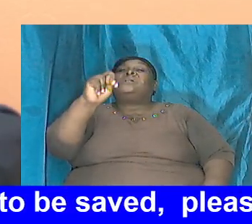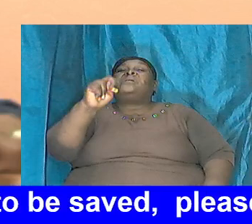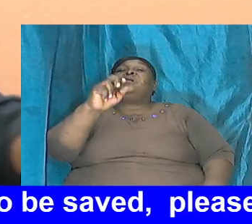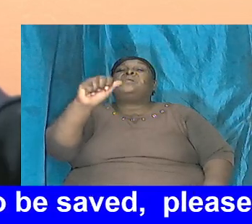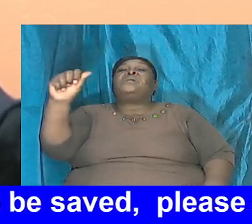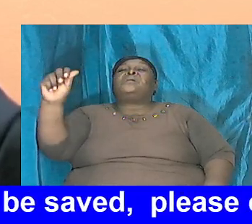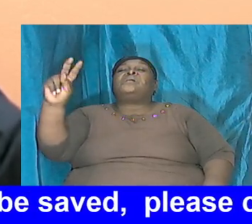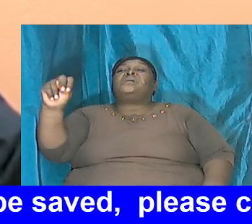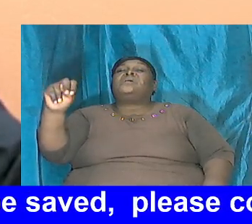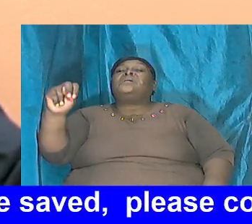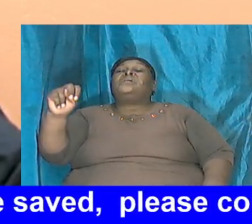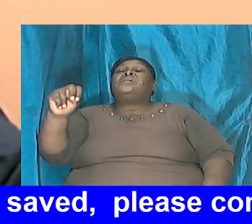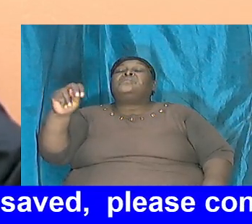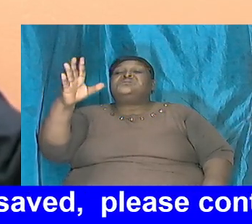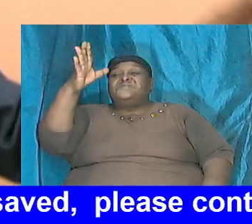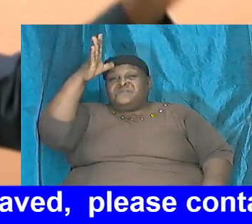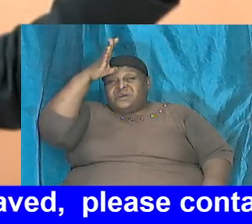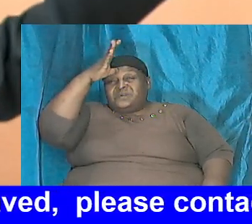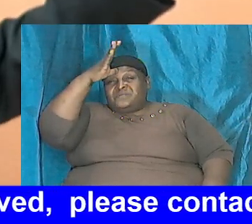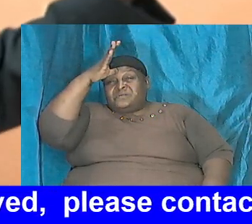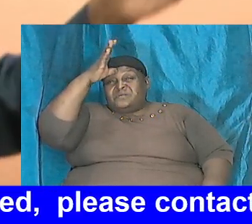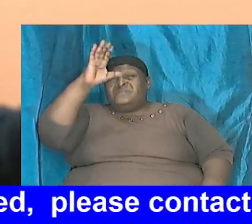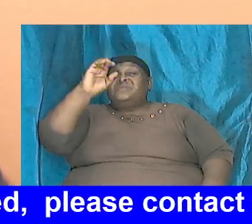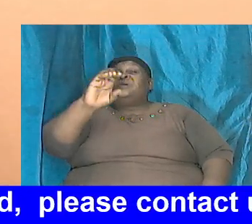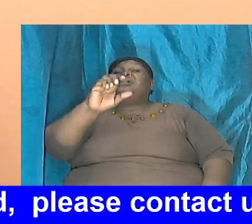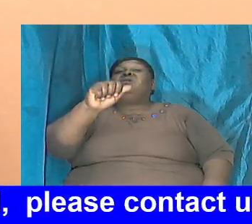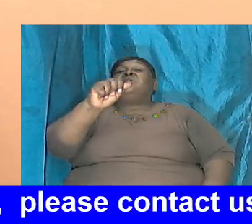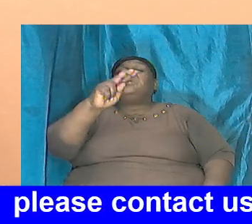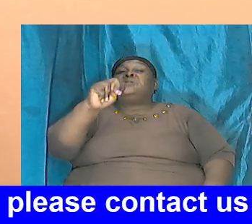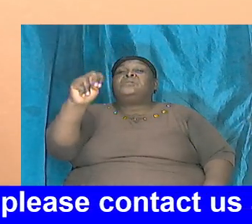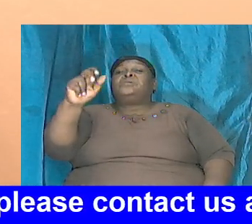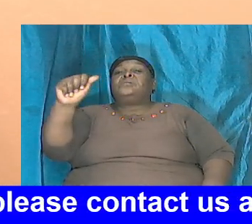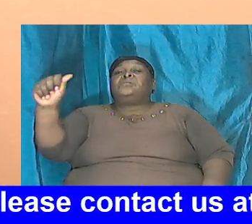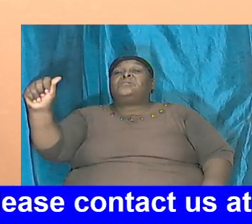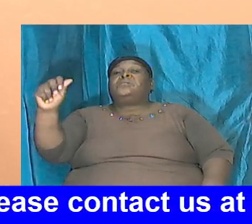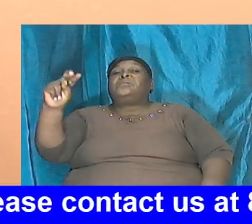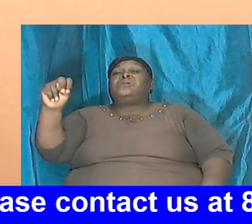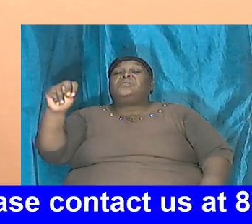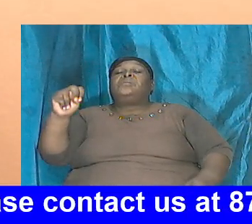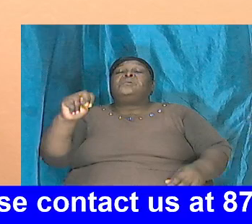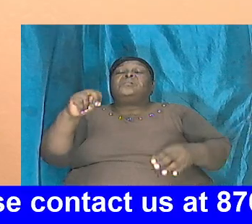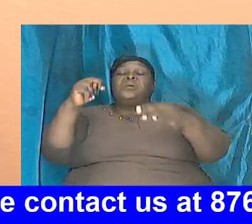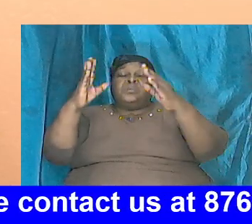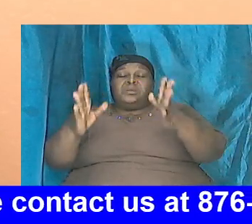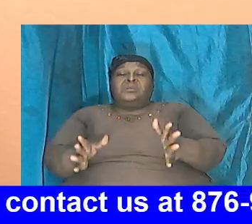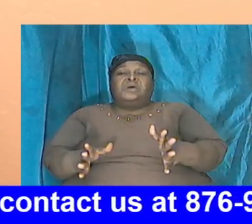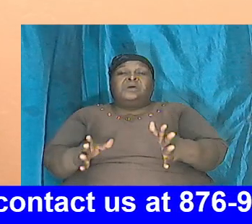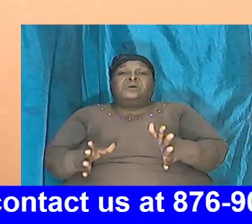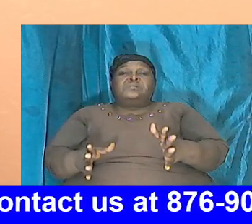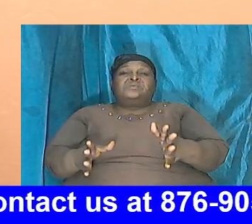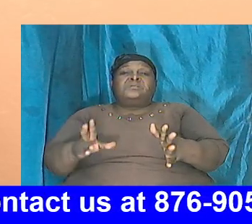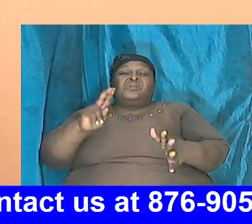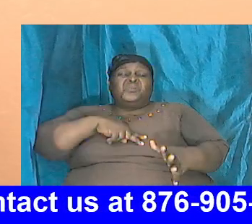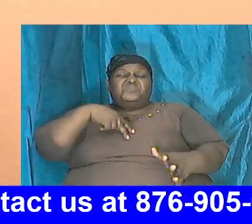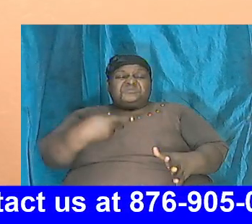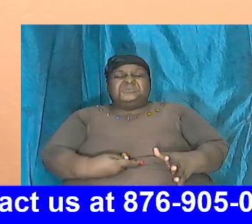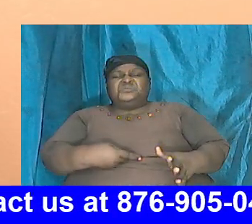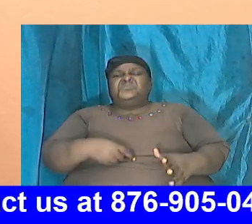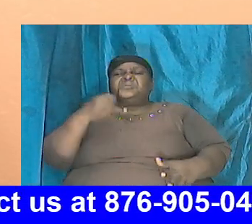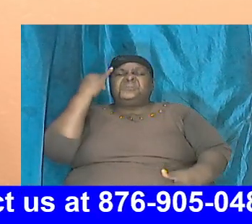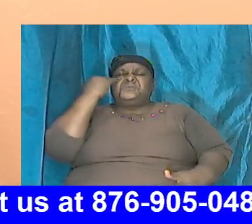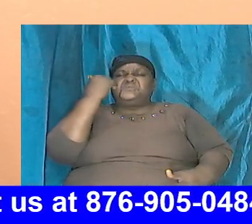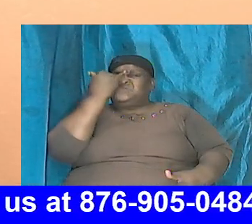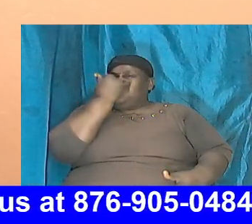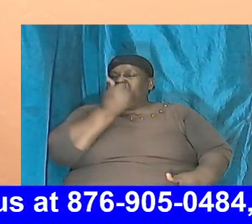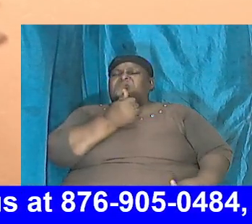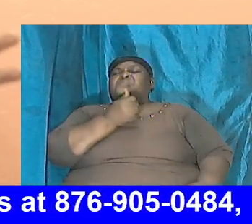them from off the face of the earth from back there and him vex with Israel when him follow his command to do that we're going to get into it and